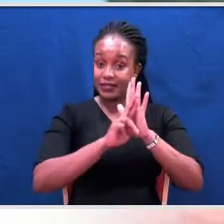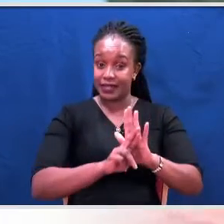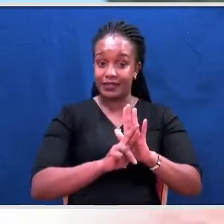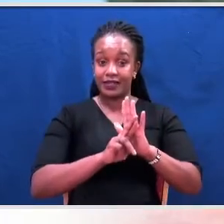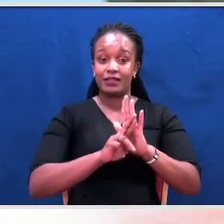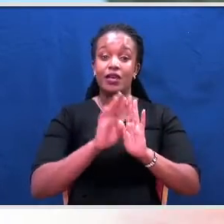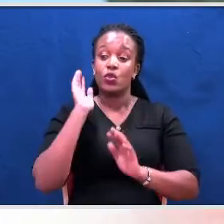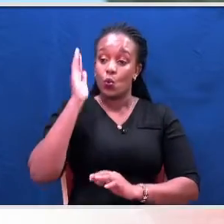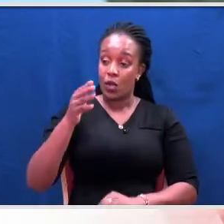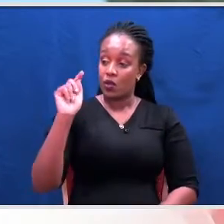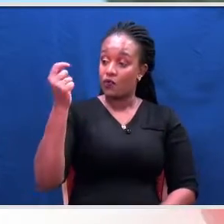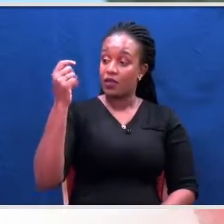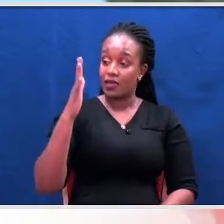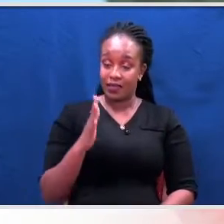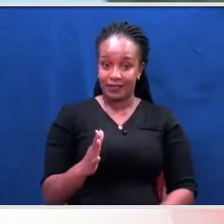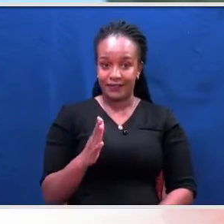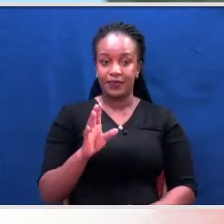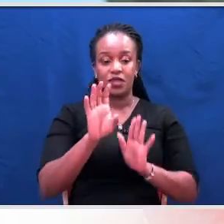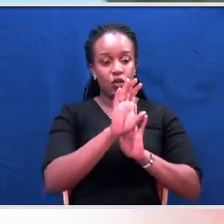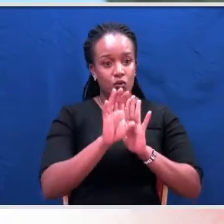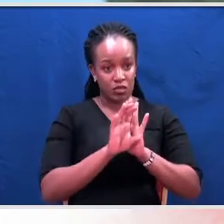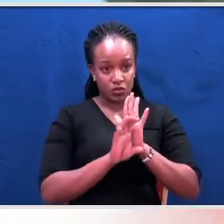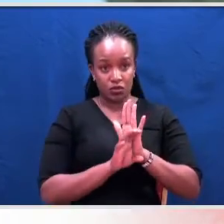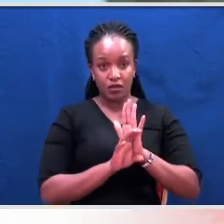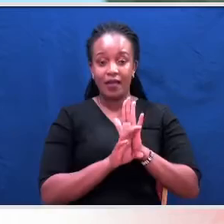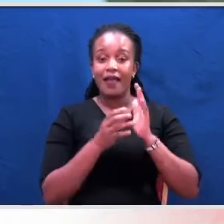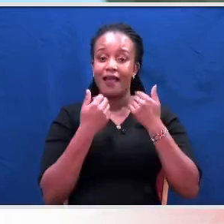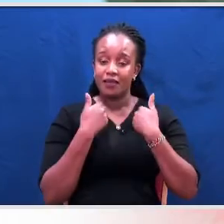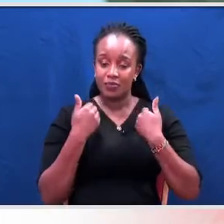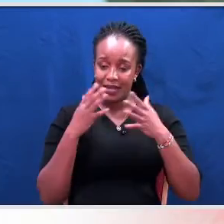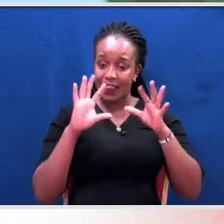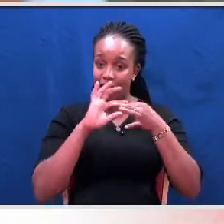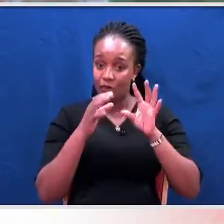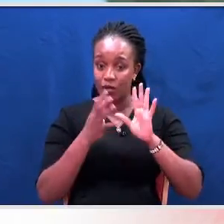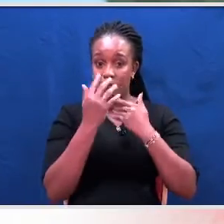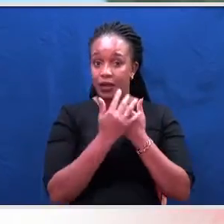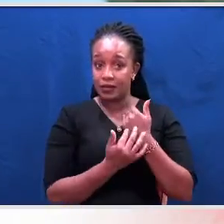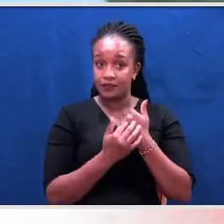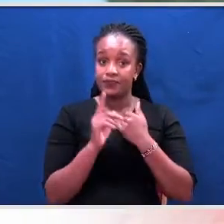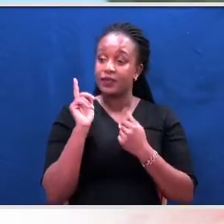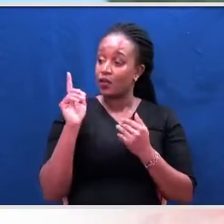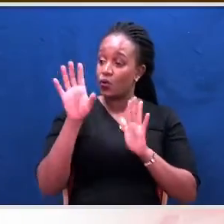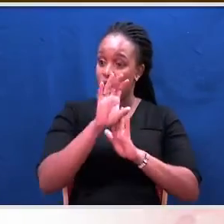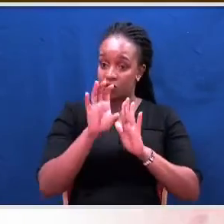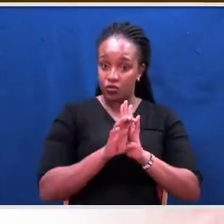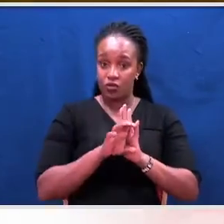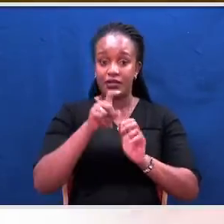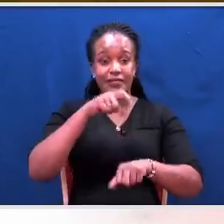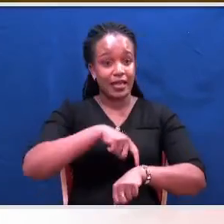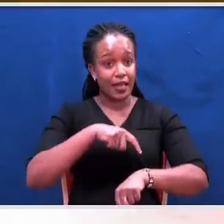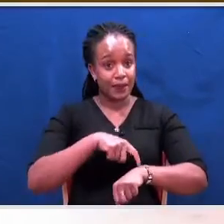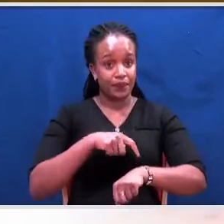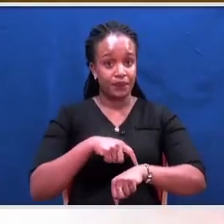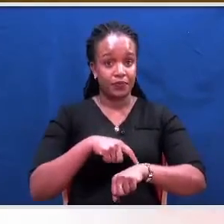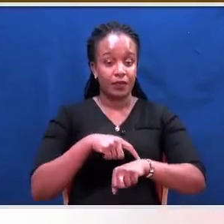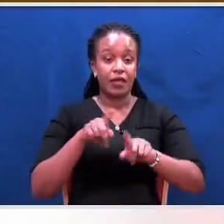This constitution was inked in blood. This is a product of a constitutional moment. This as the